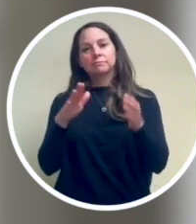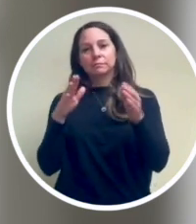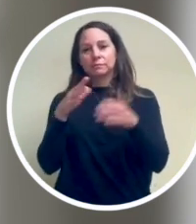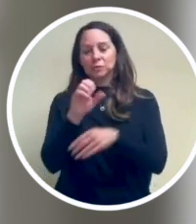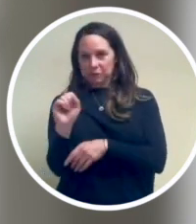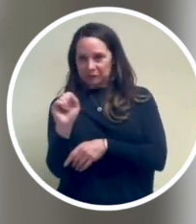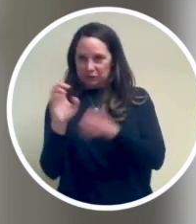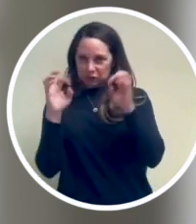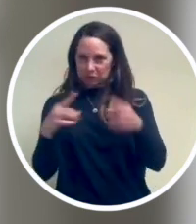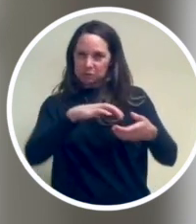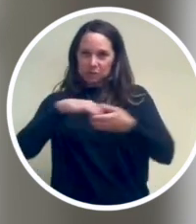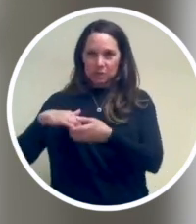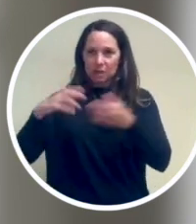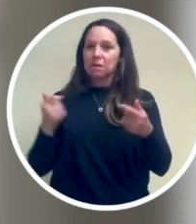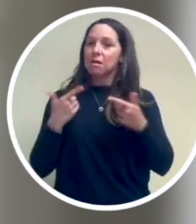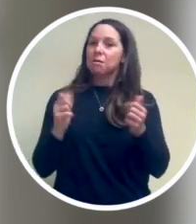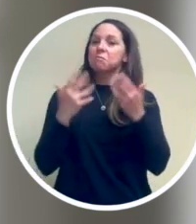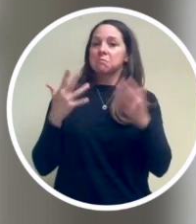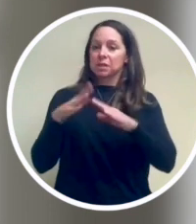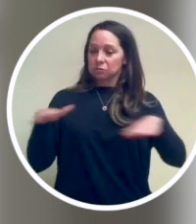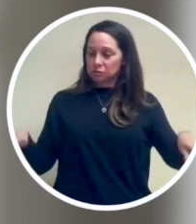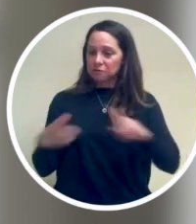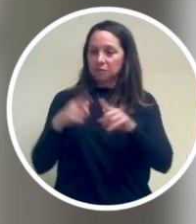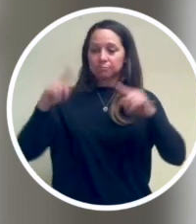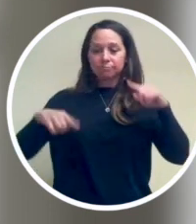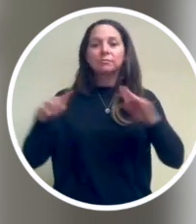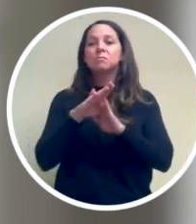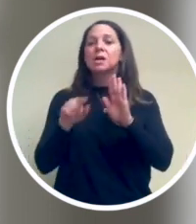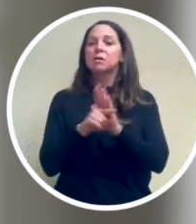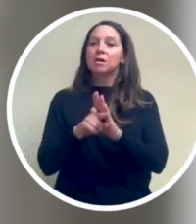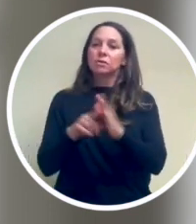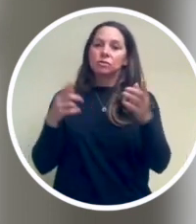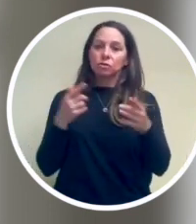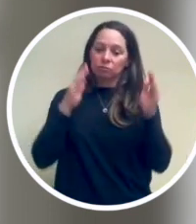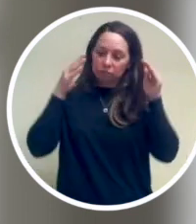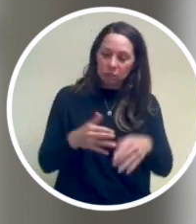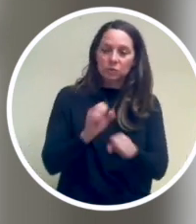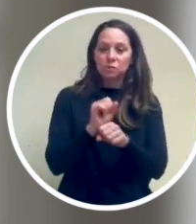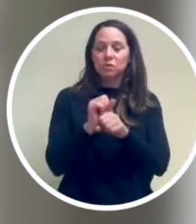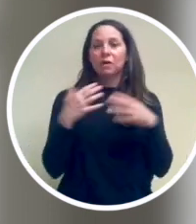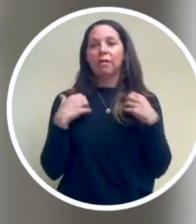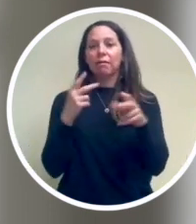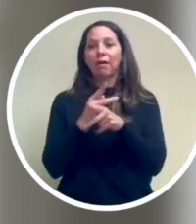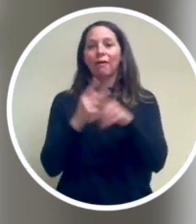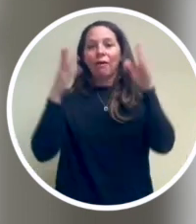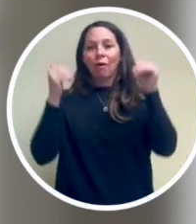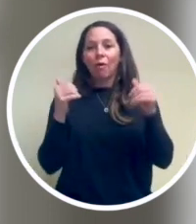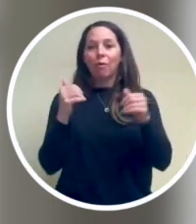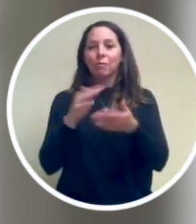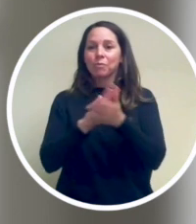which have allowed hundreds of diverse students from challenged backgrounds to pursue healthcare careers and, we hope,